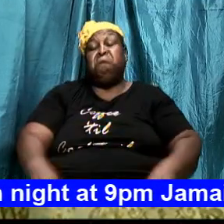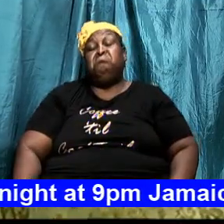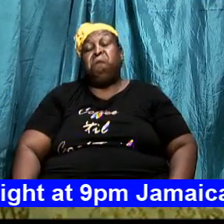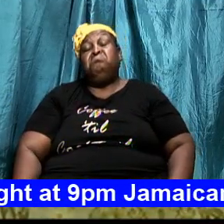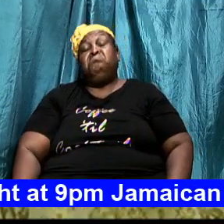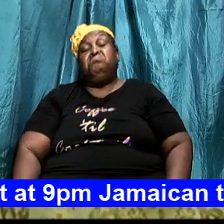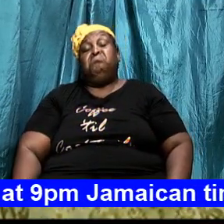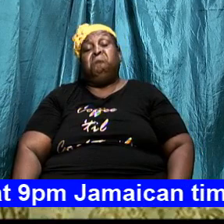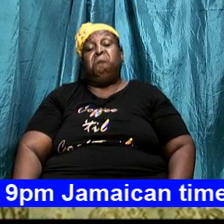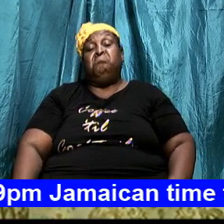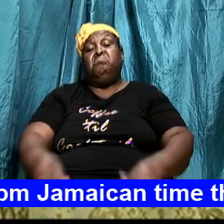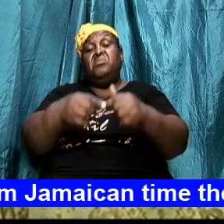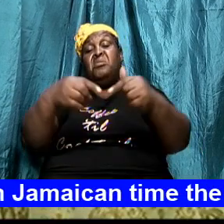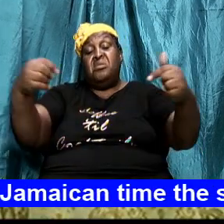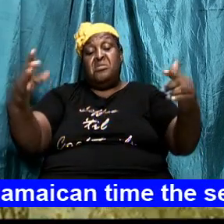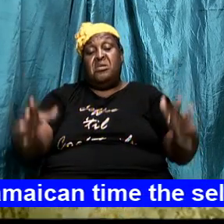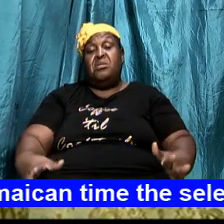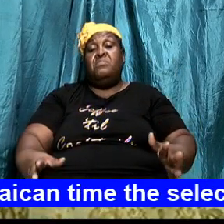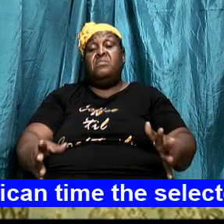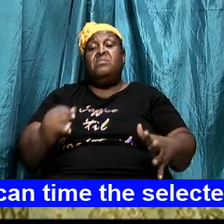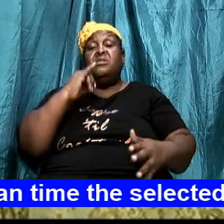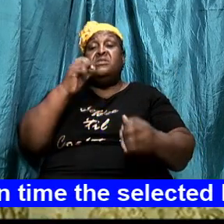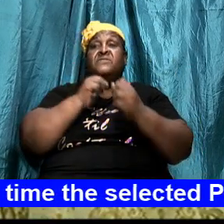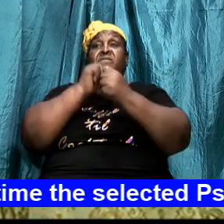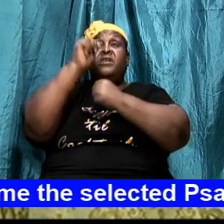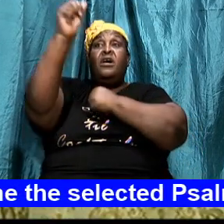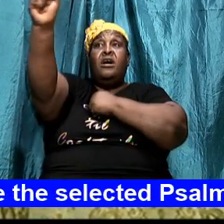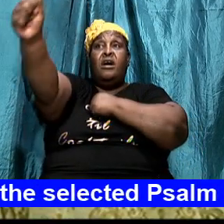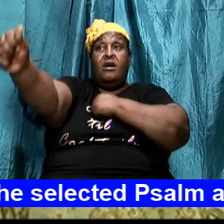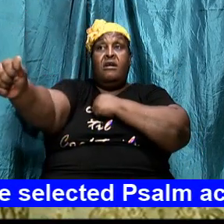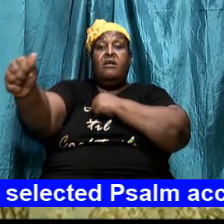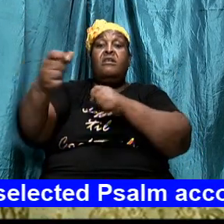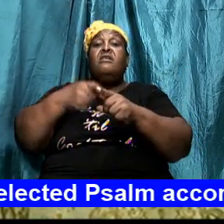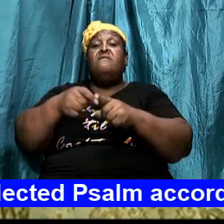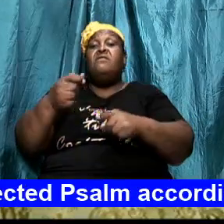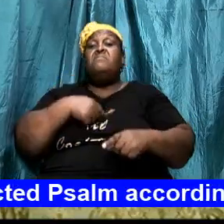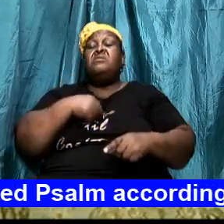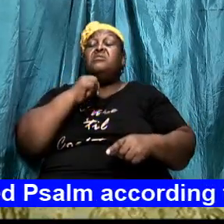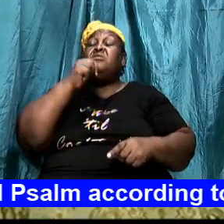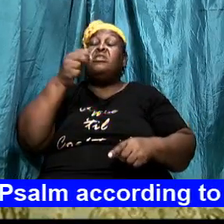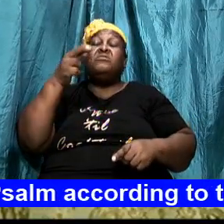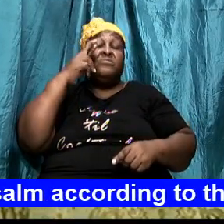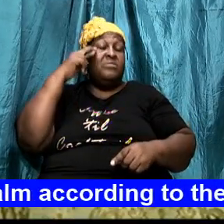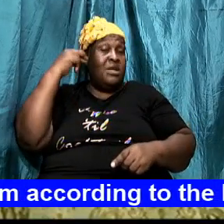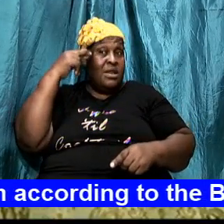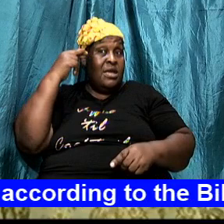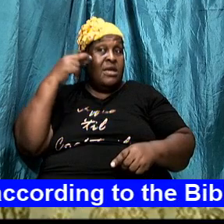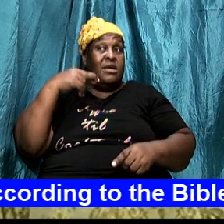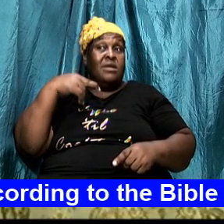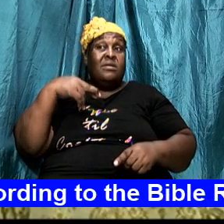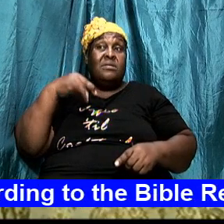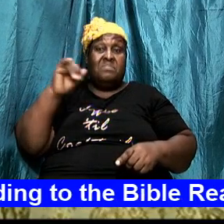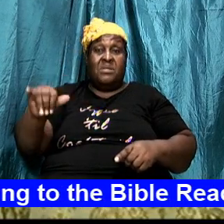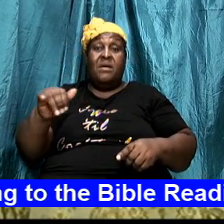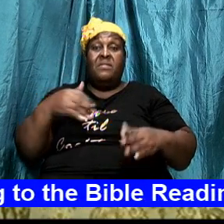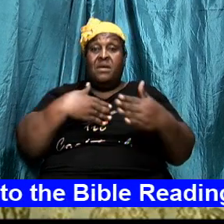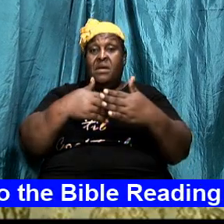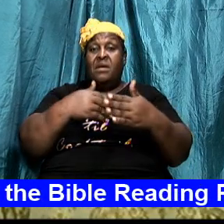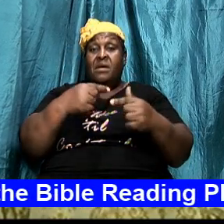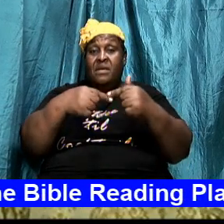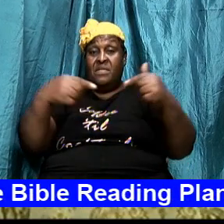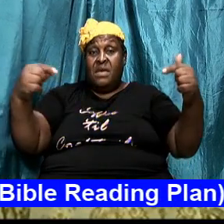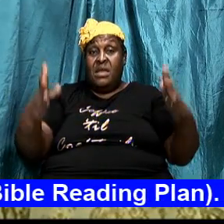the enemy is far from me not realizing that the enemy is sitting next to you